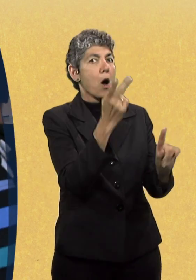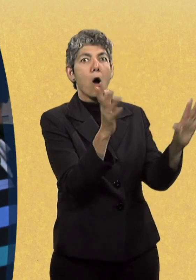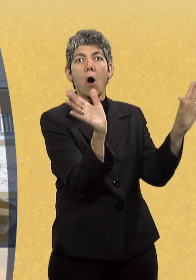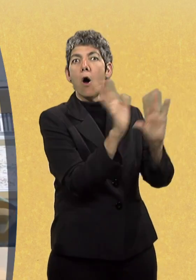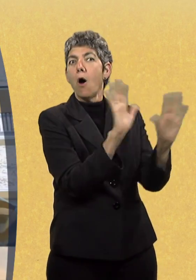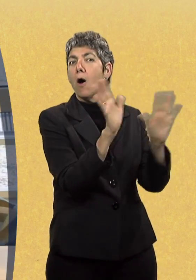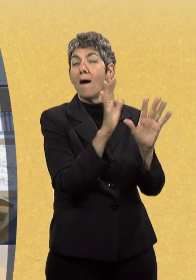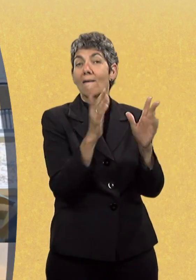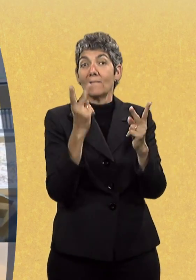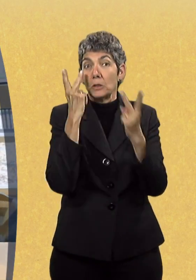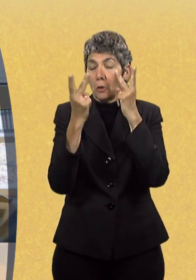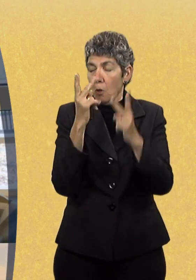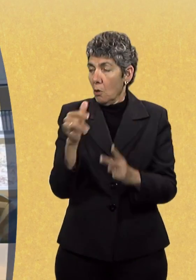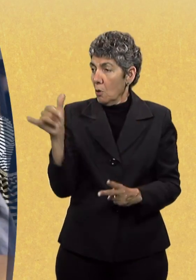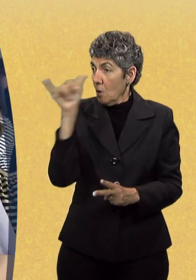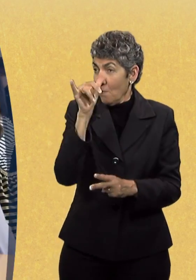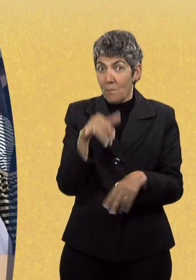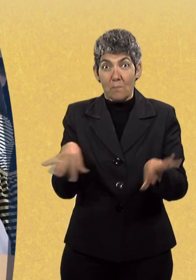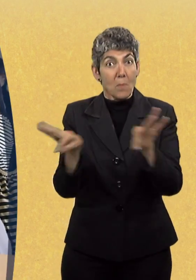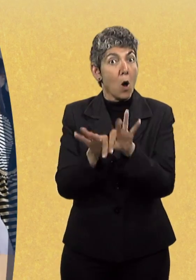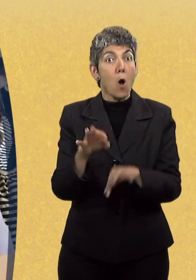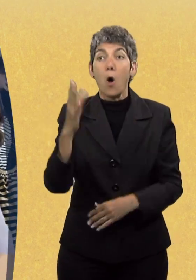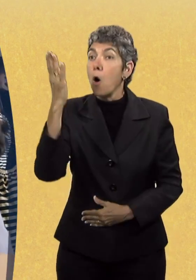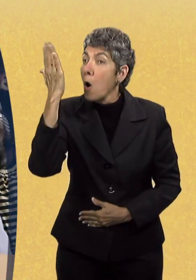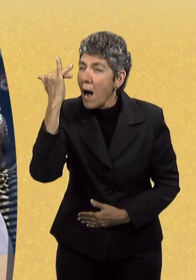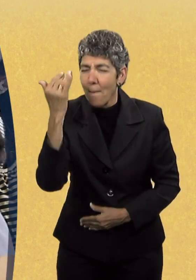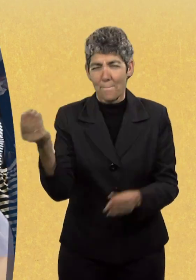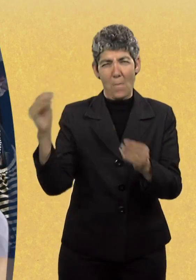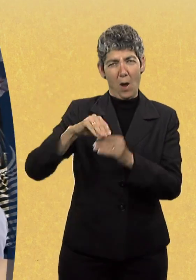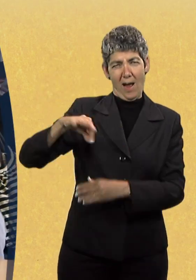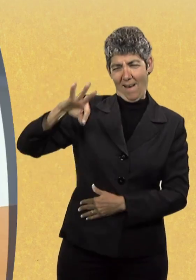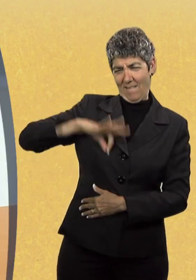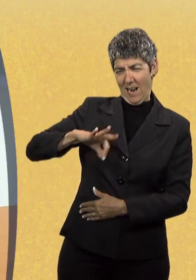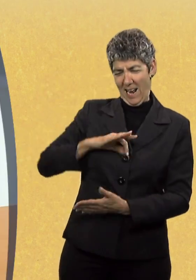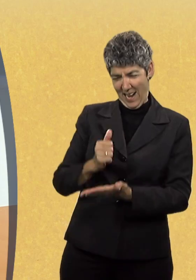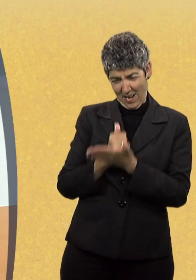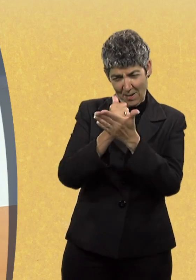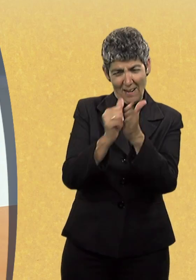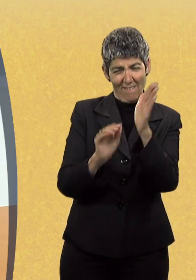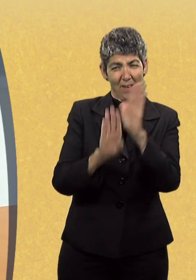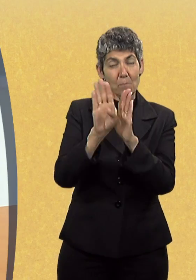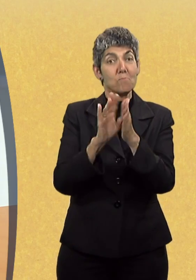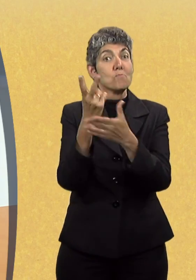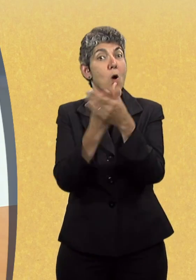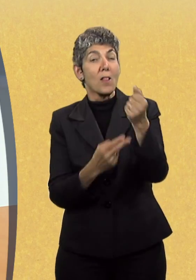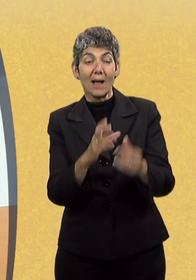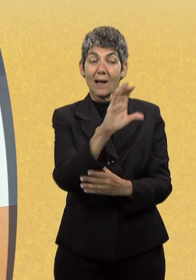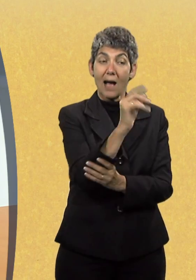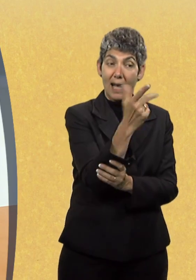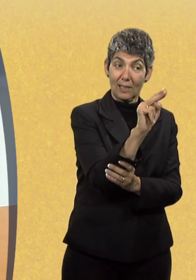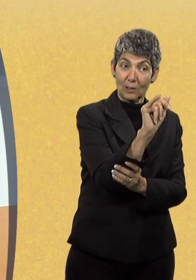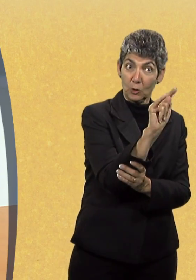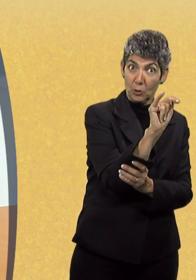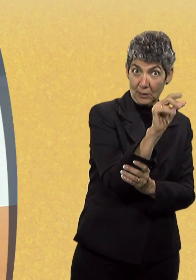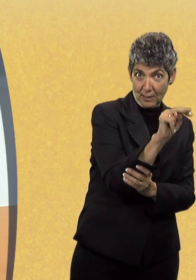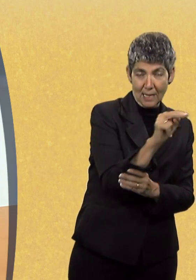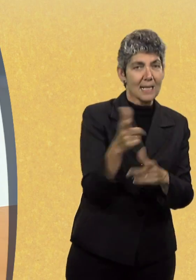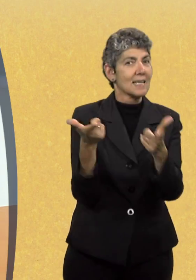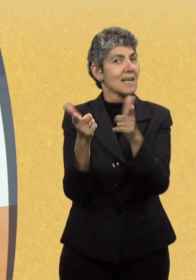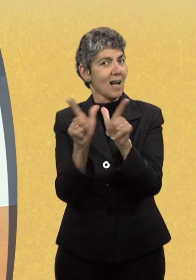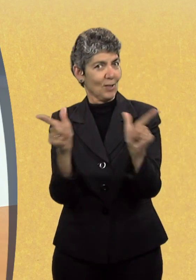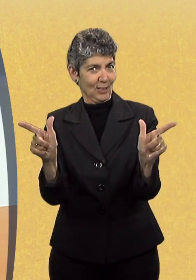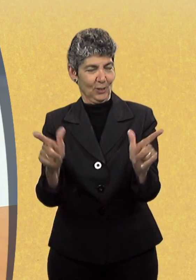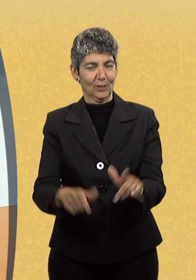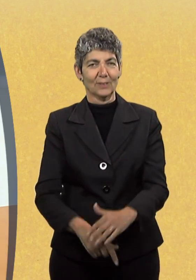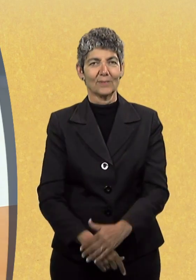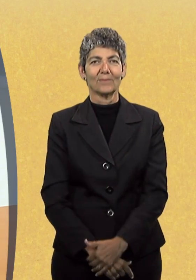important modality, namely vision, it's getting its fair share, and showing how processing